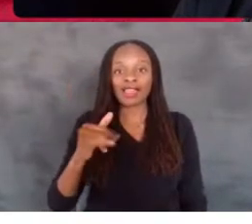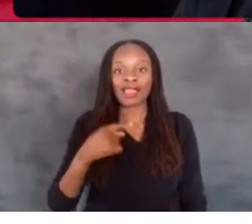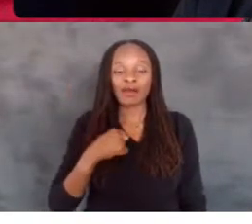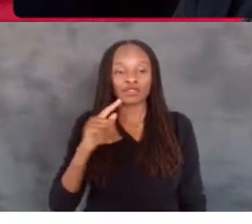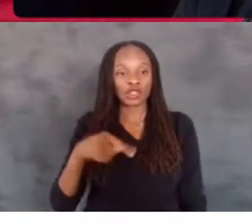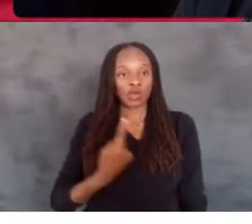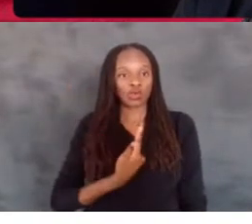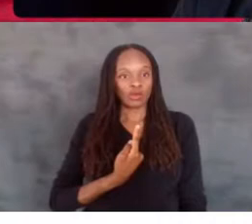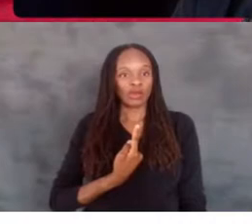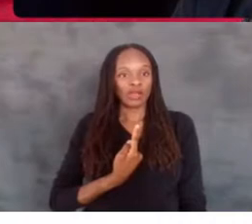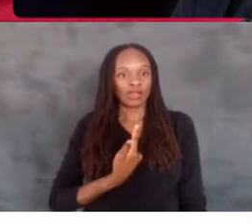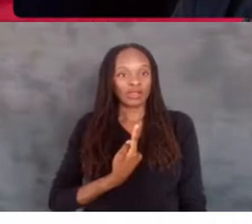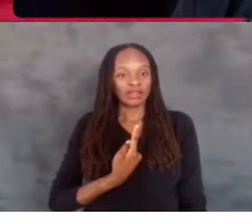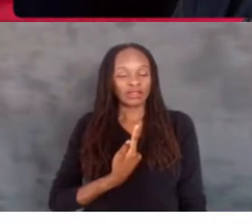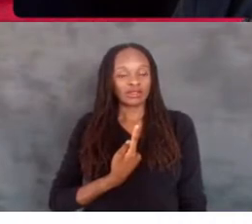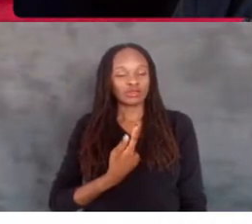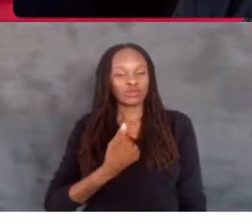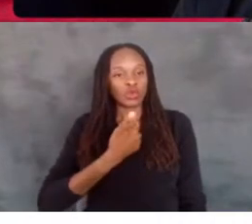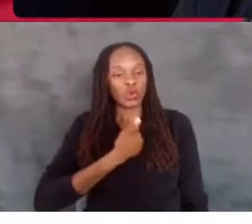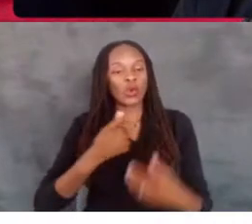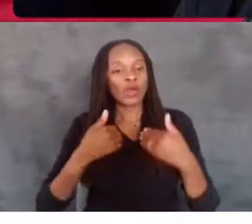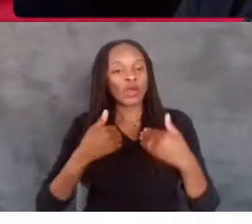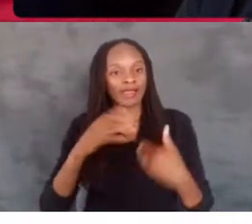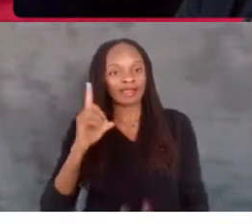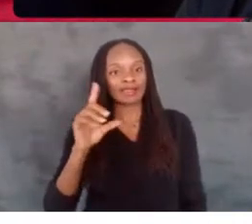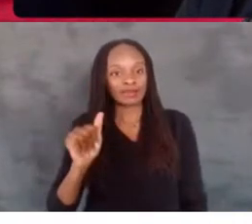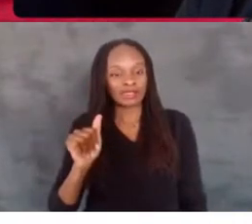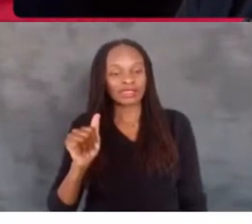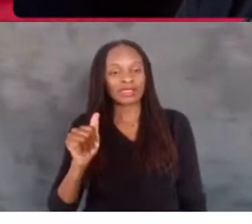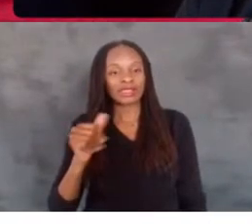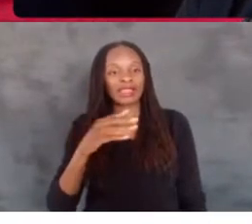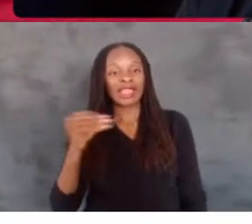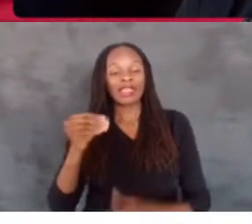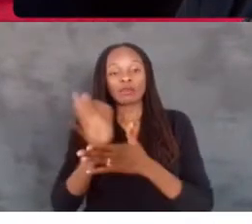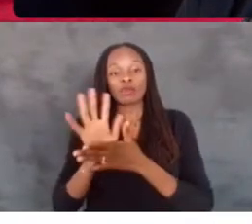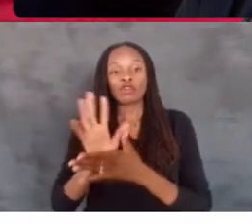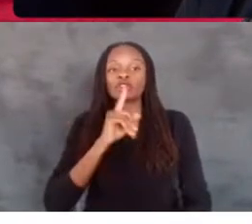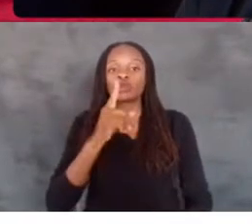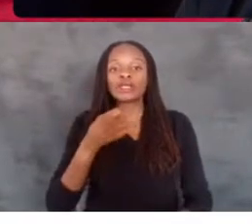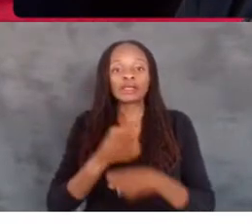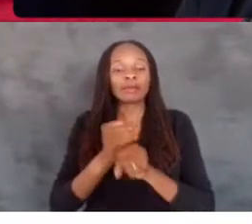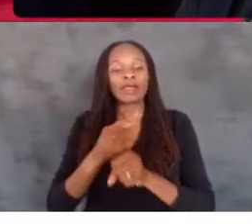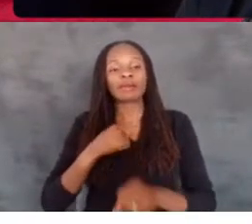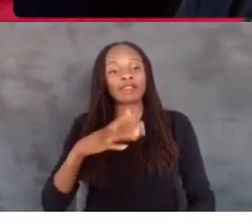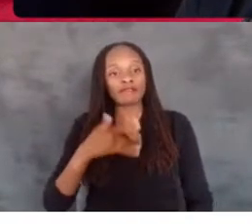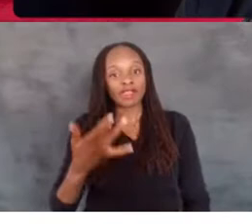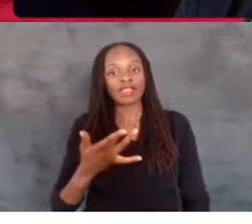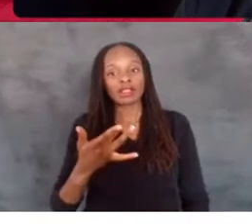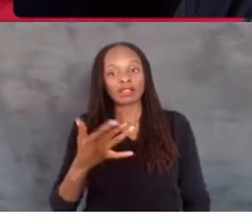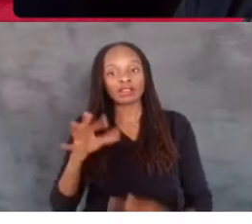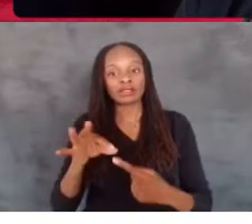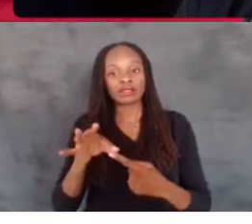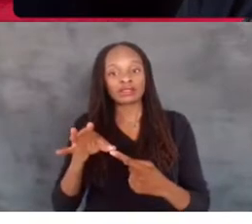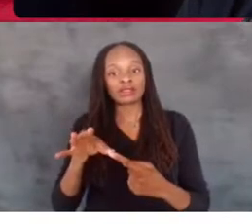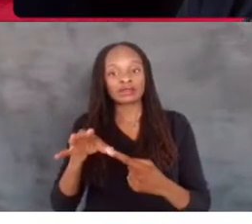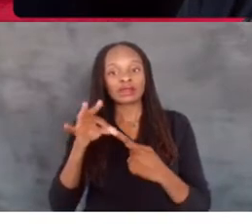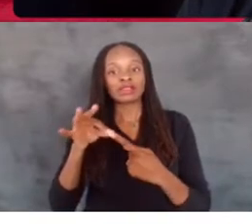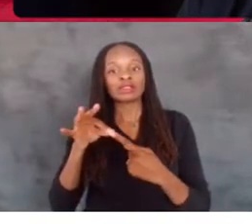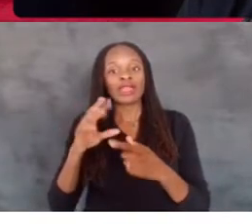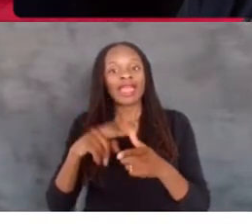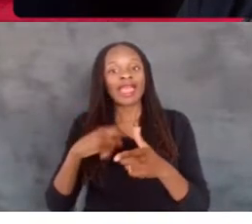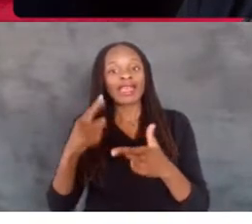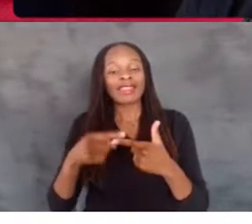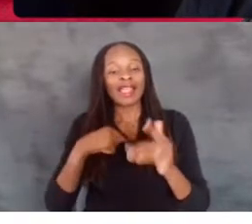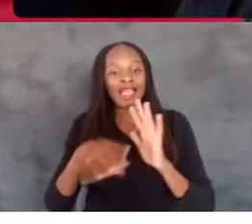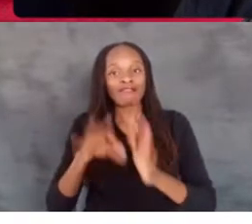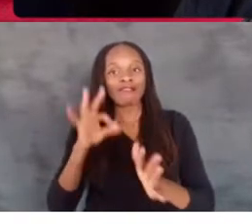only one who had a disability. And movies have truly made me feel special. And then I found out